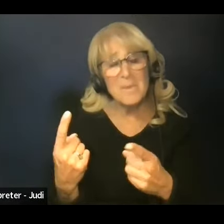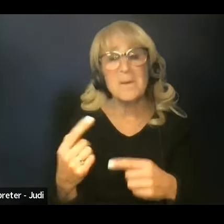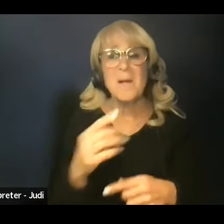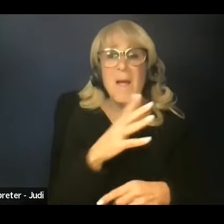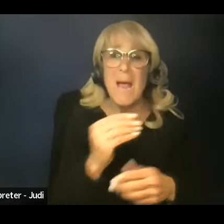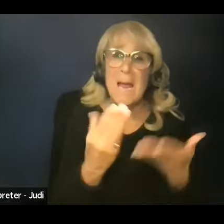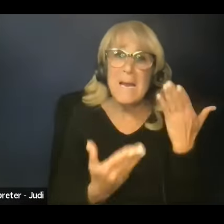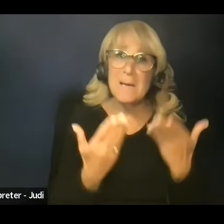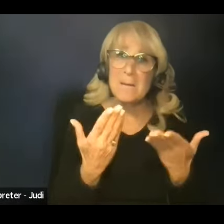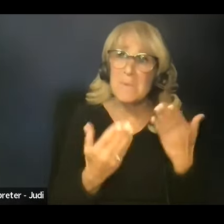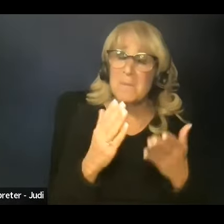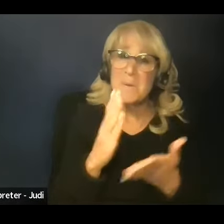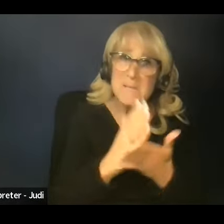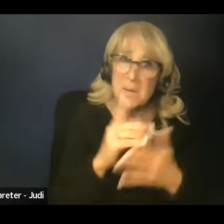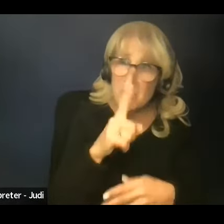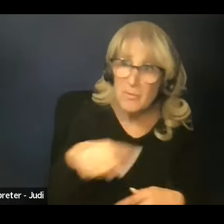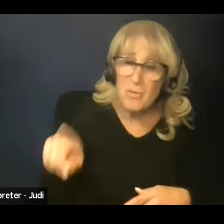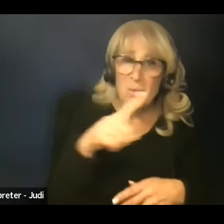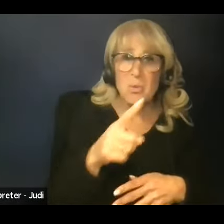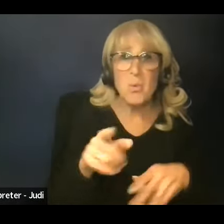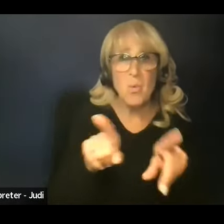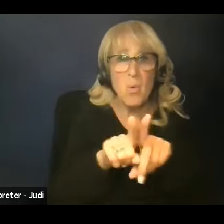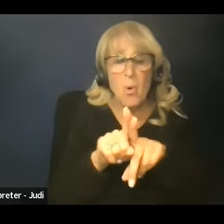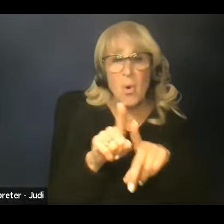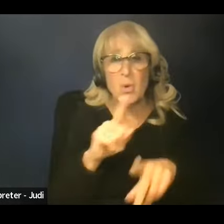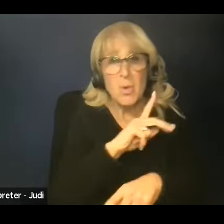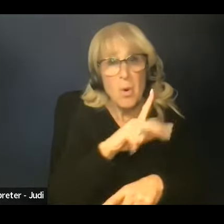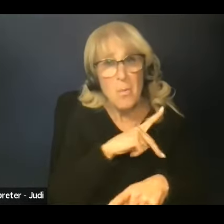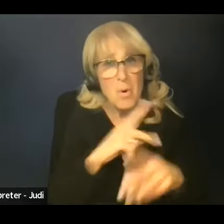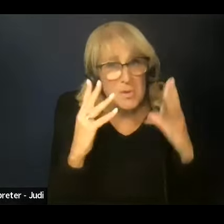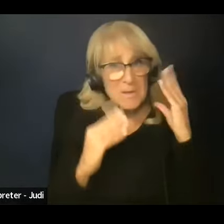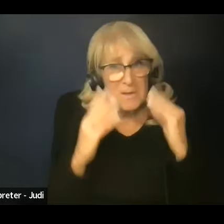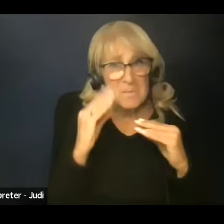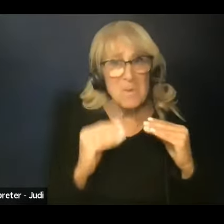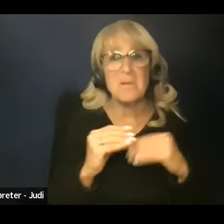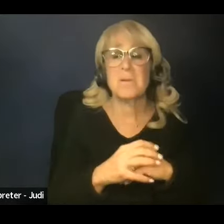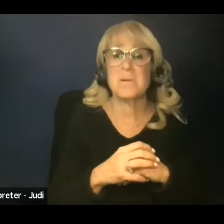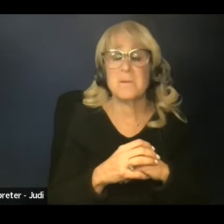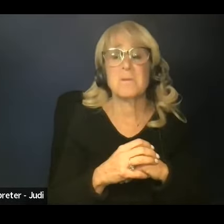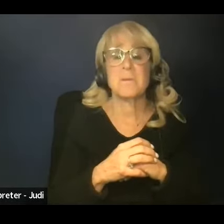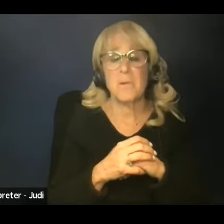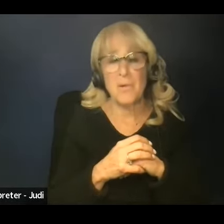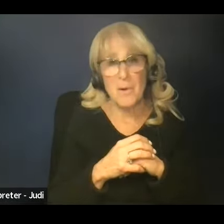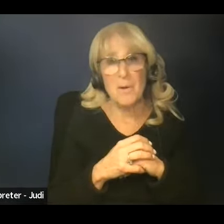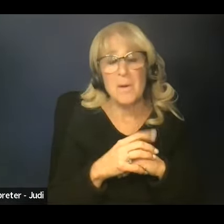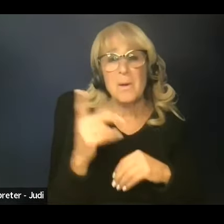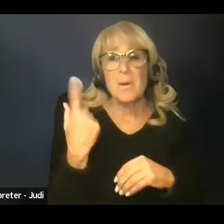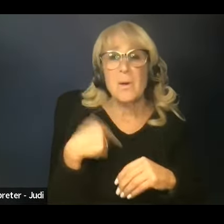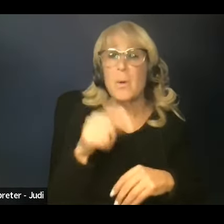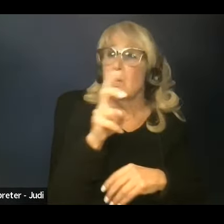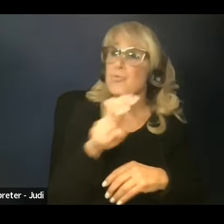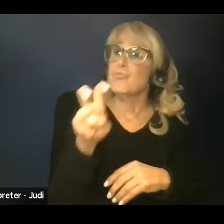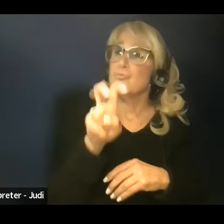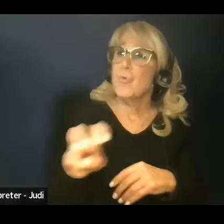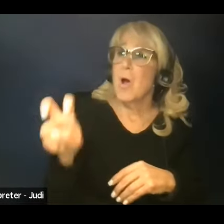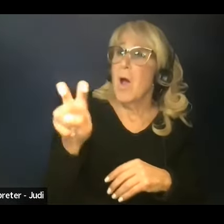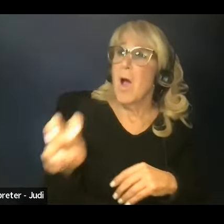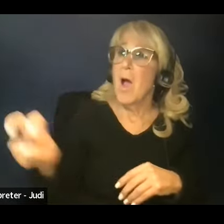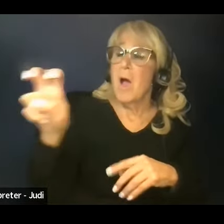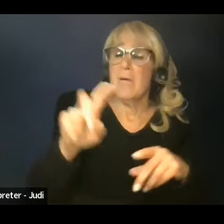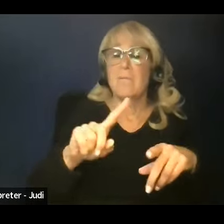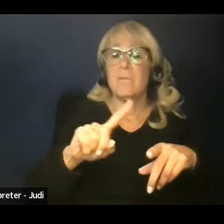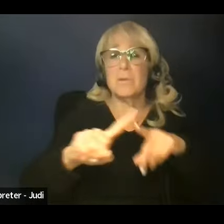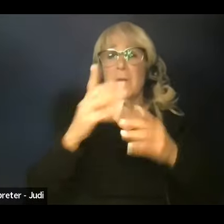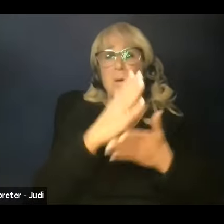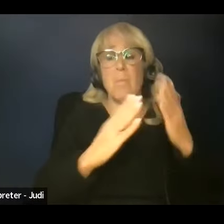experience of those who are in the room today and listening to us online. And so as we travel the country, talking